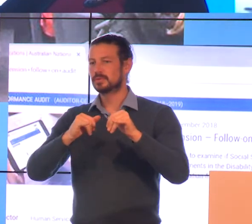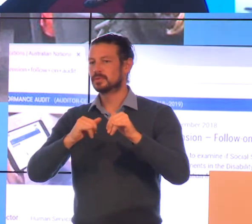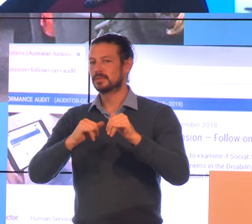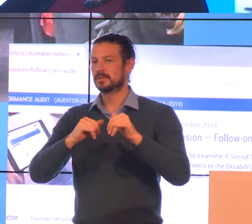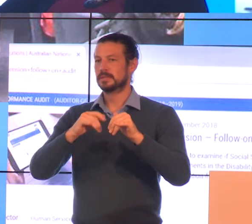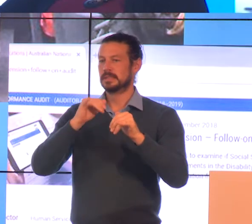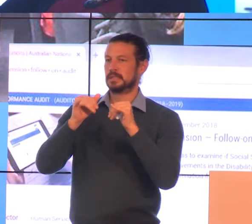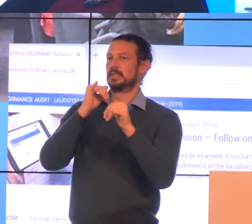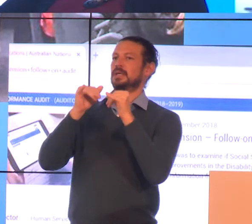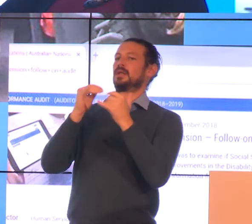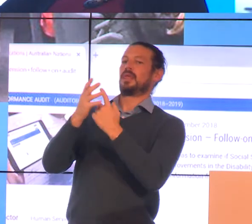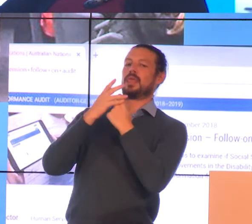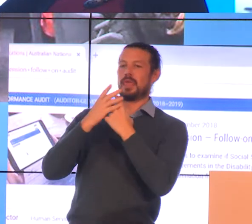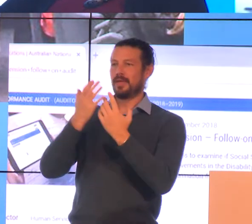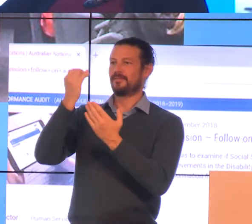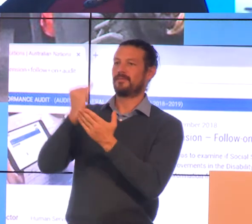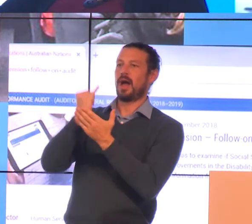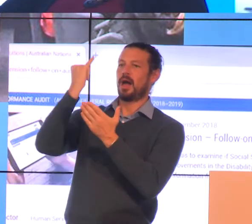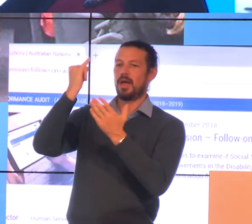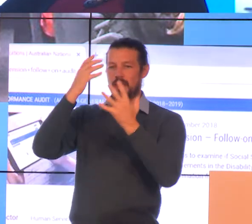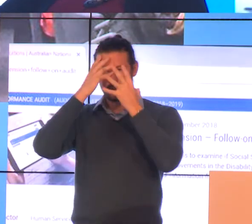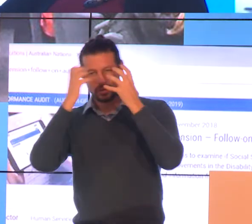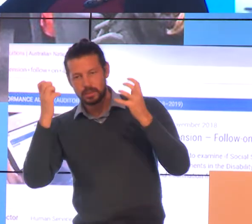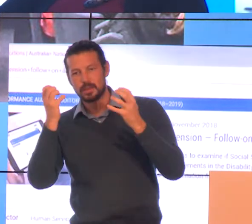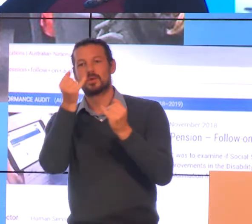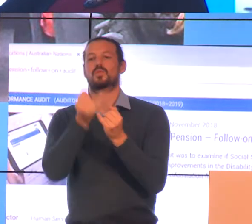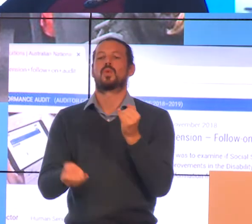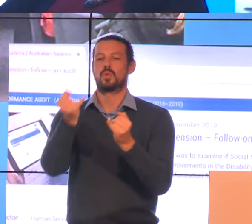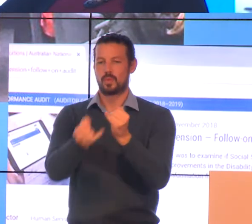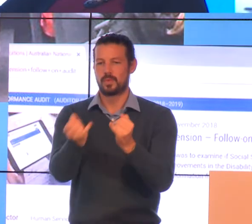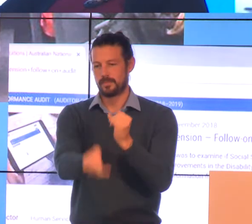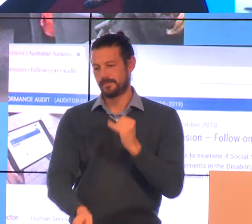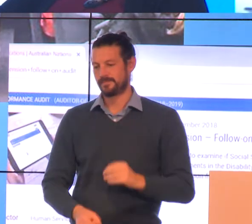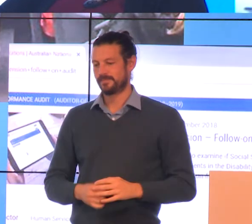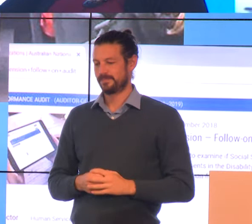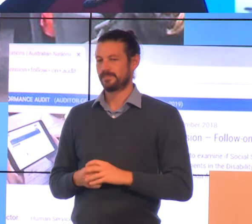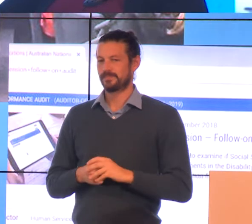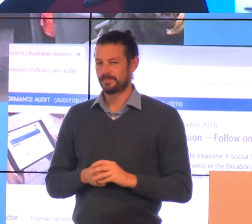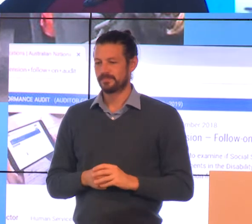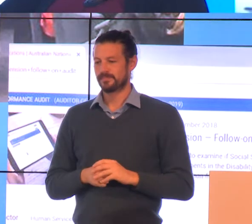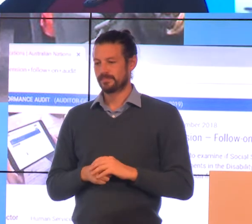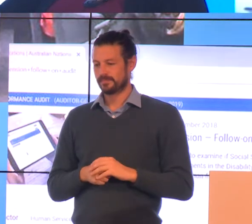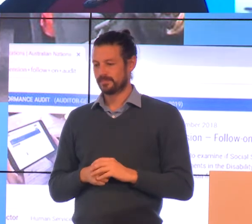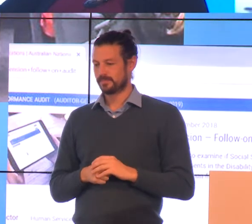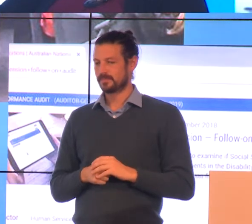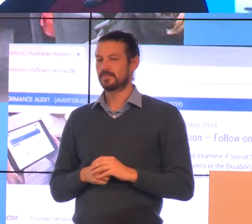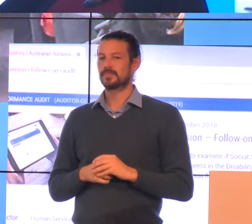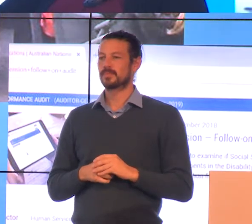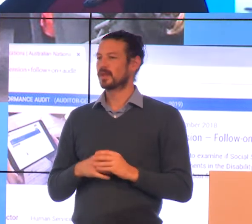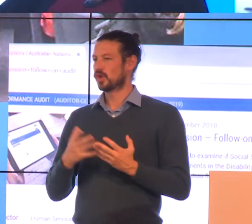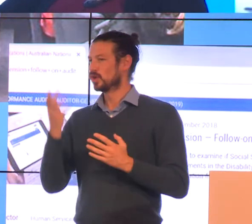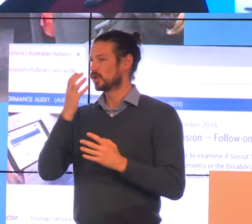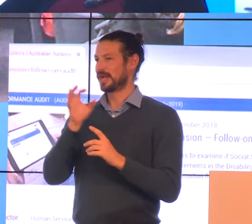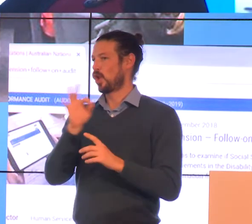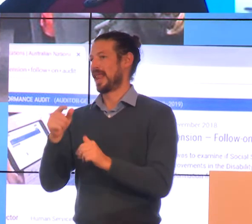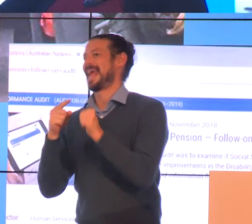go to job interviews not being successful stress from that or that kind of thing which makes the conditions worse so I didn't answer your